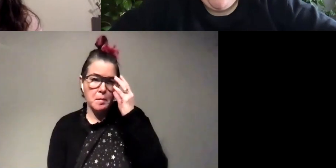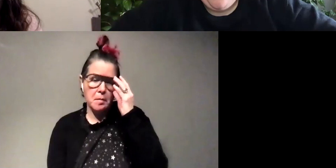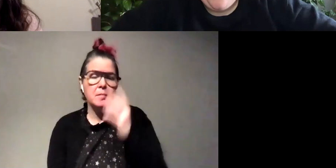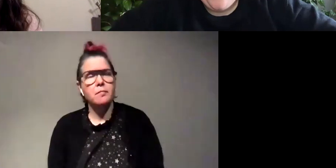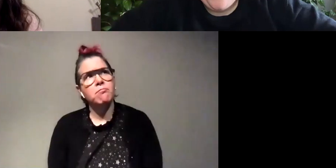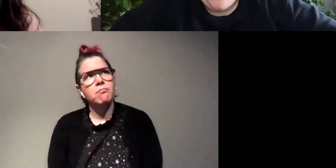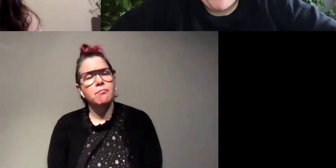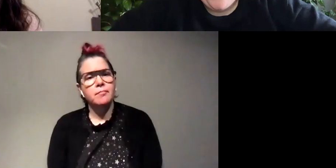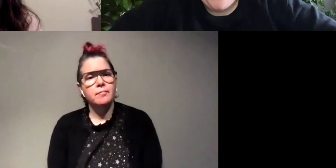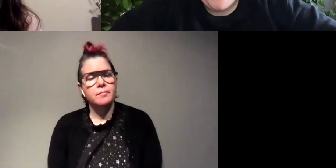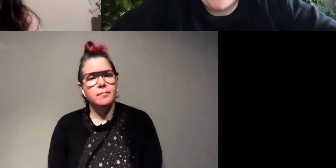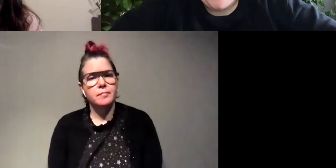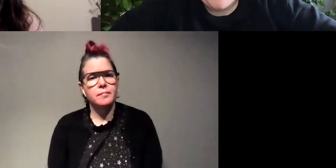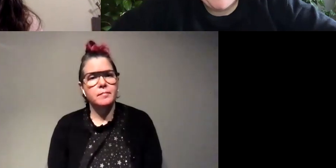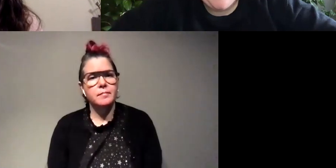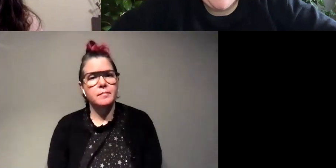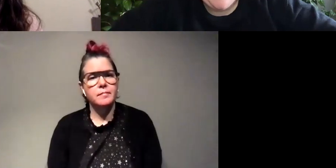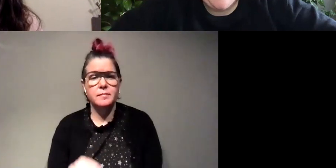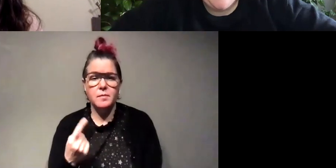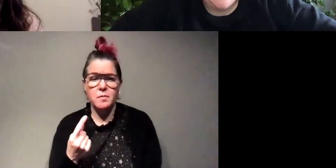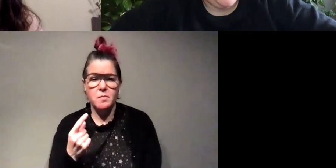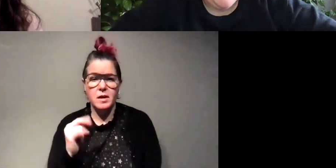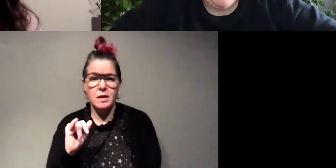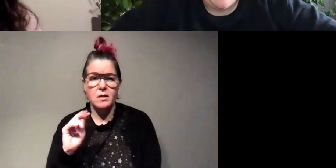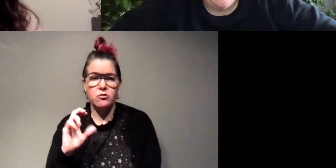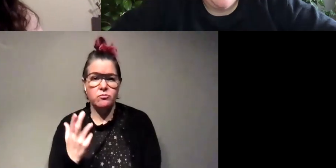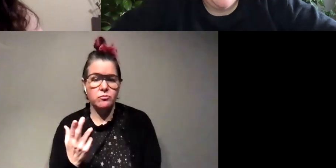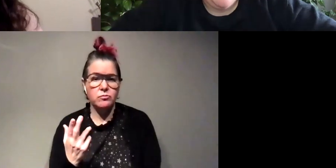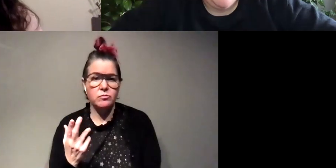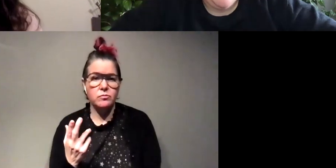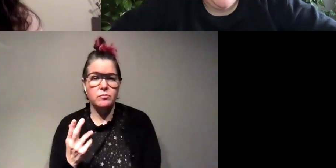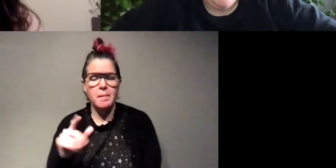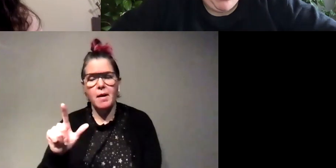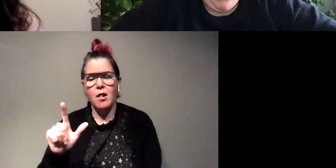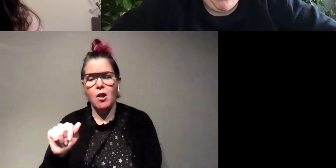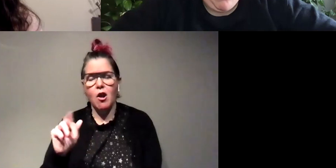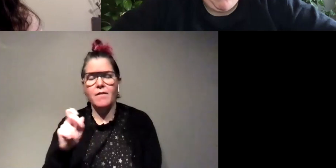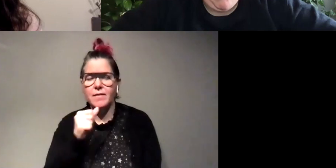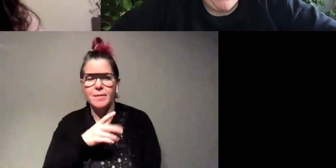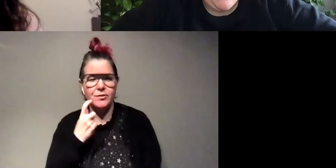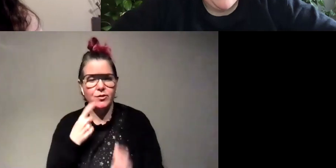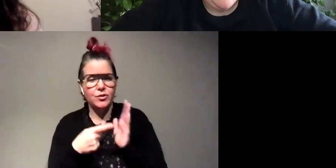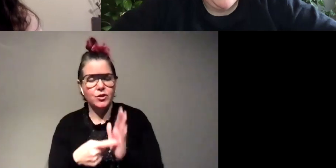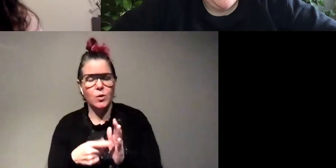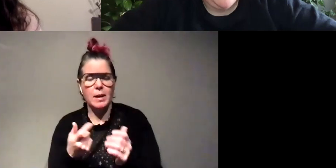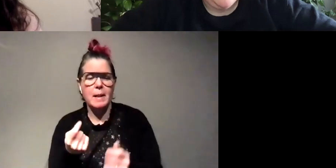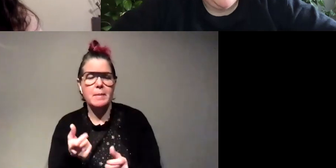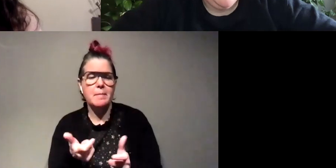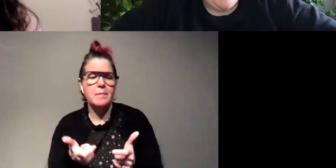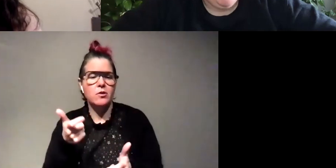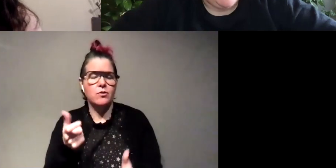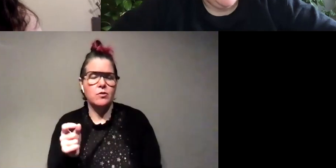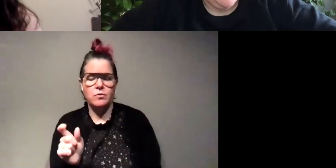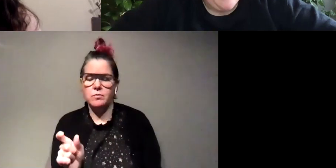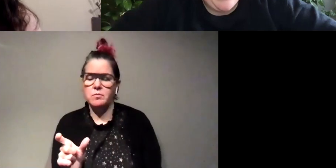probably like an inch i think maybe even those larva form females could be a little bit bigger inch